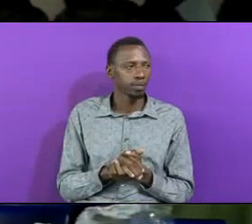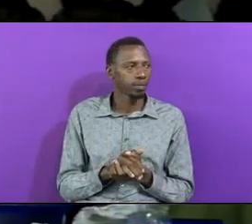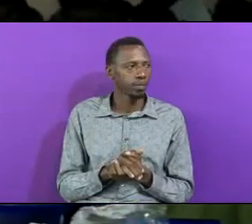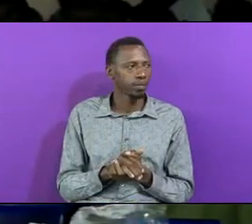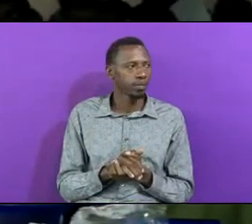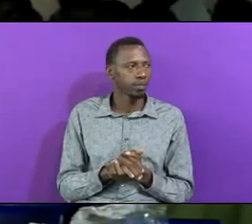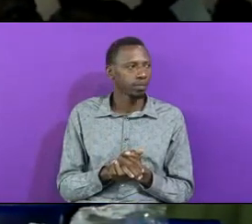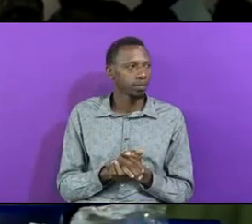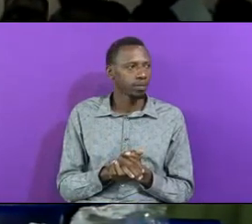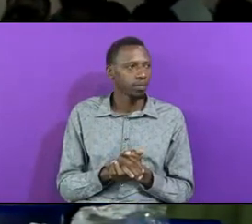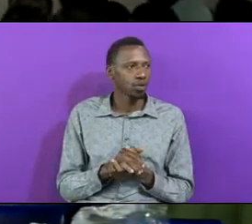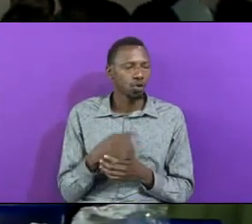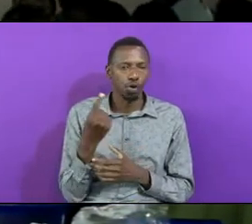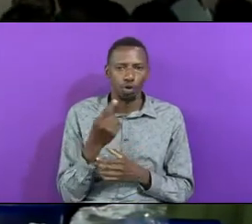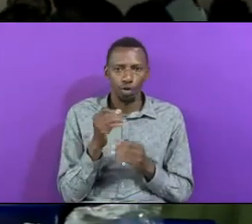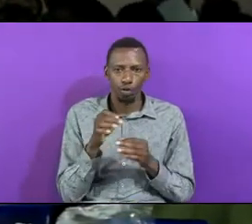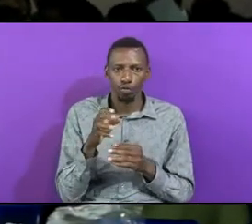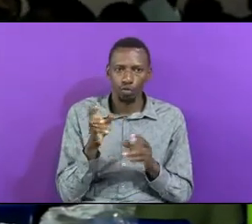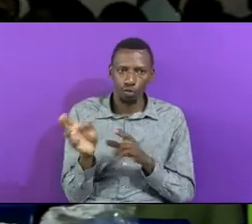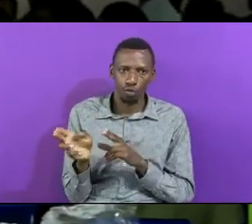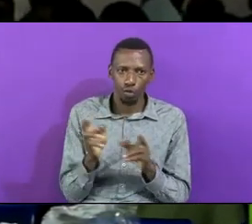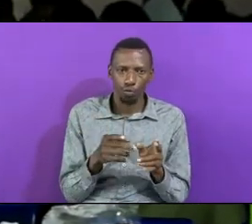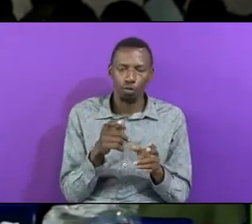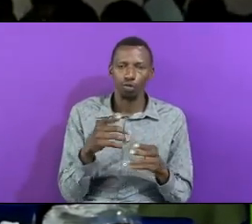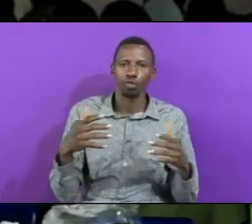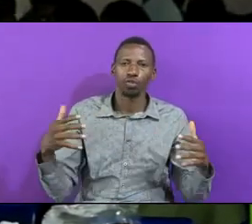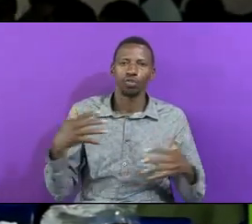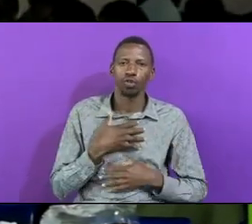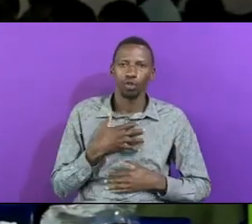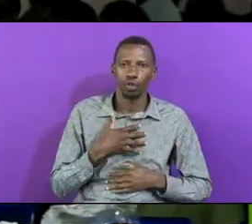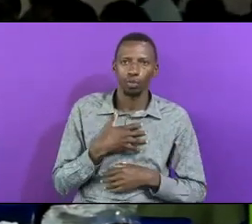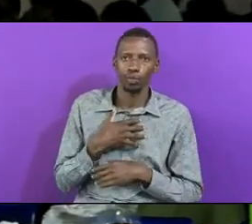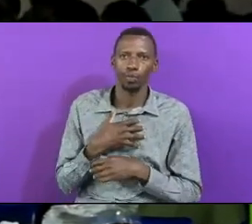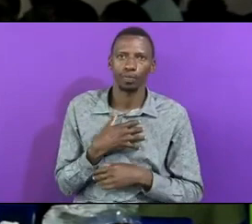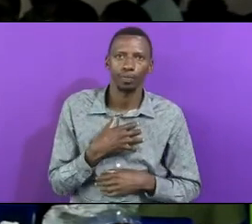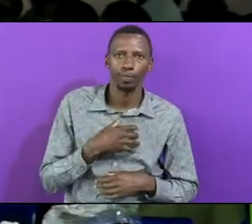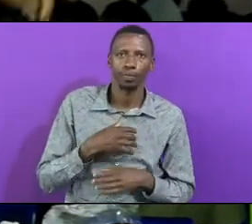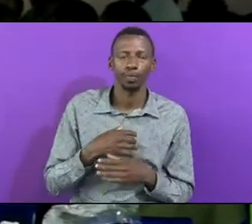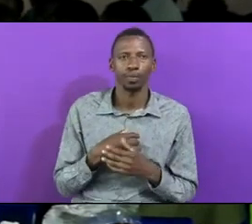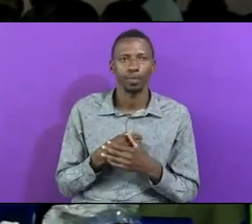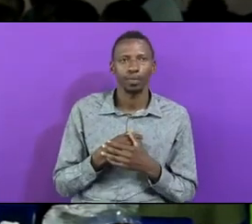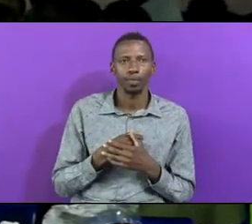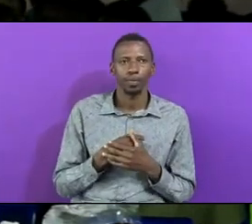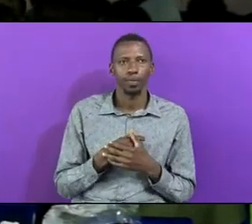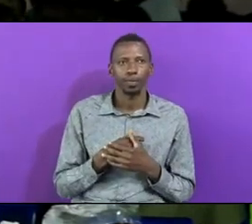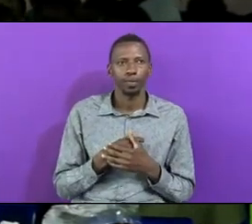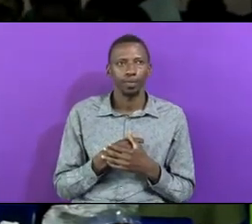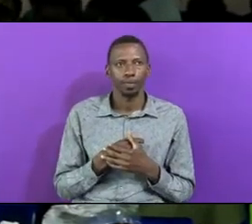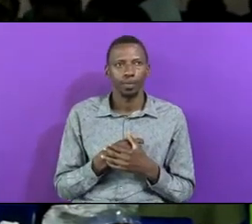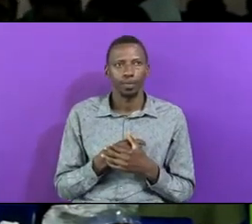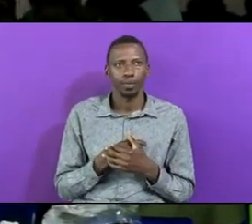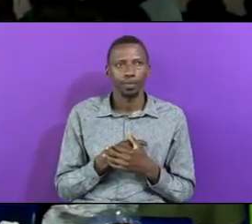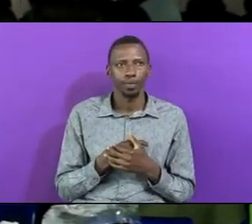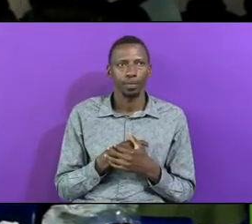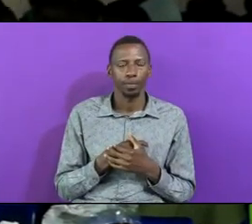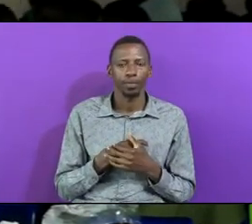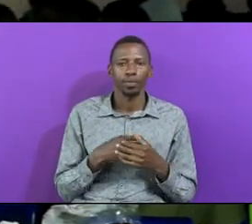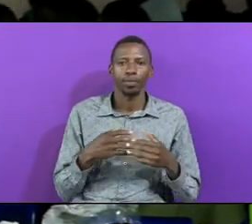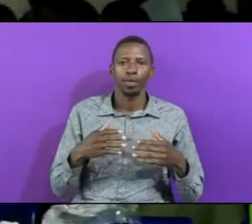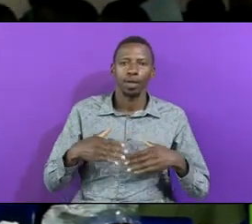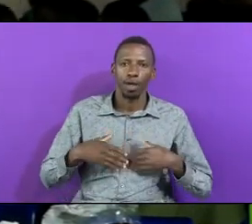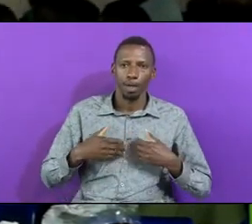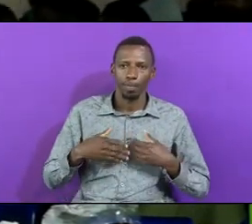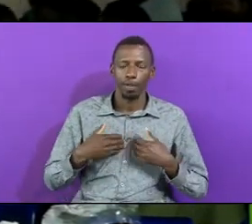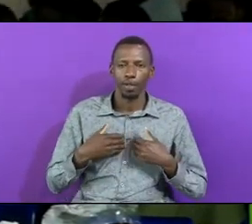And Unless You Are Normal You Will Be Shocked At The Avoc That Woman Will Create In Your Home I Am Just